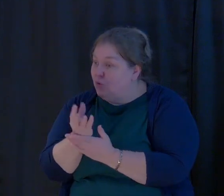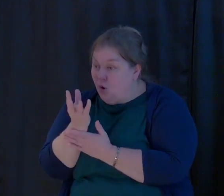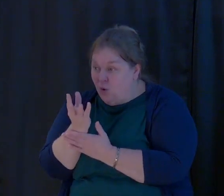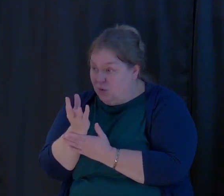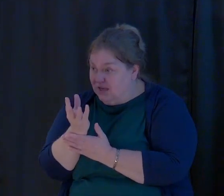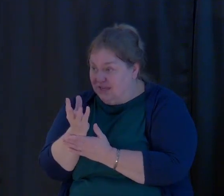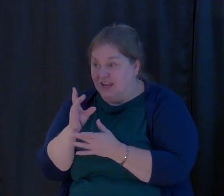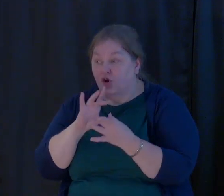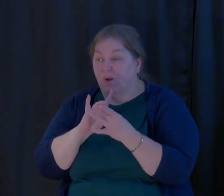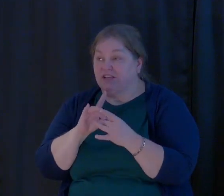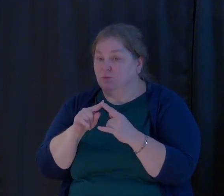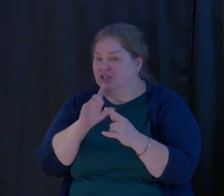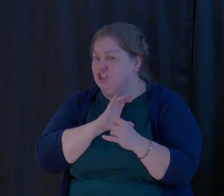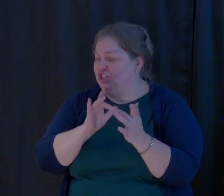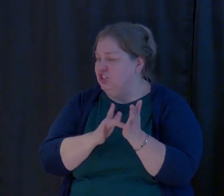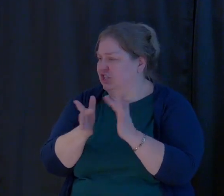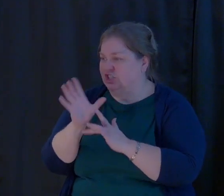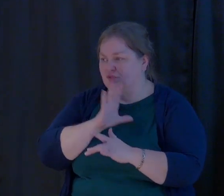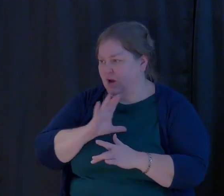with Jesus Christ.